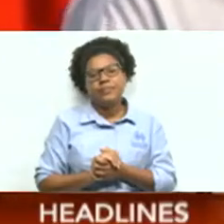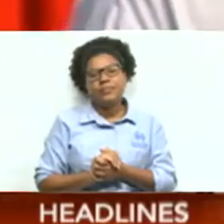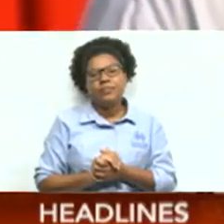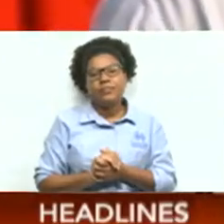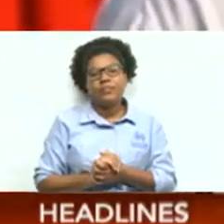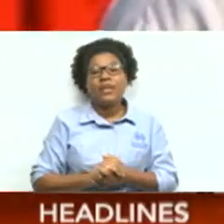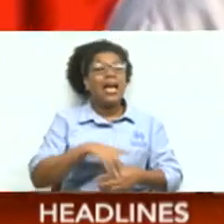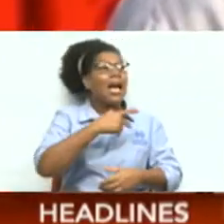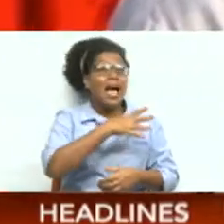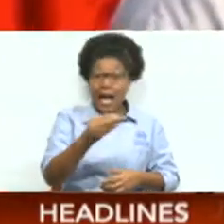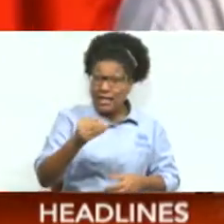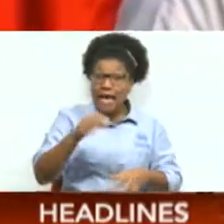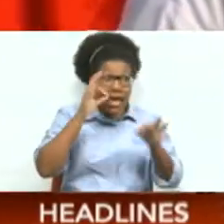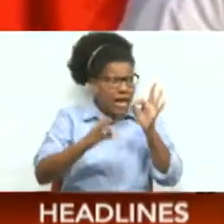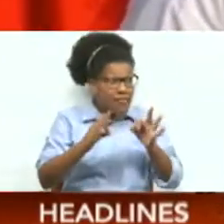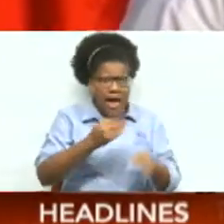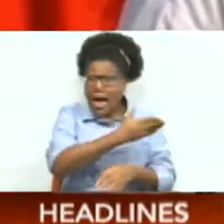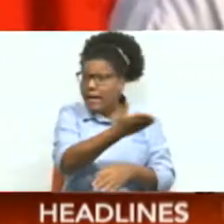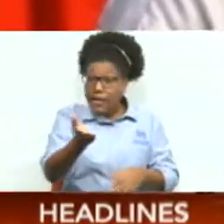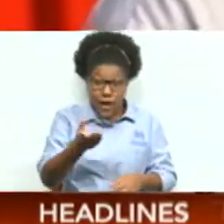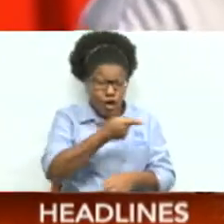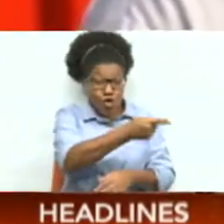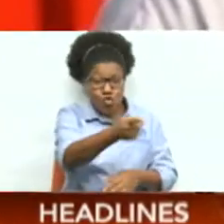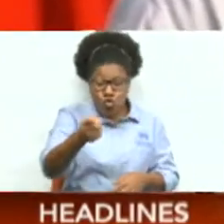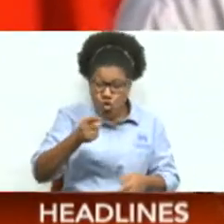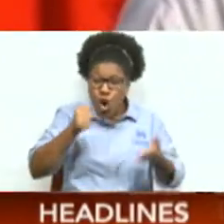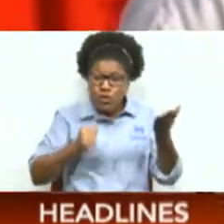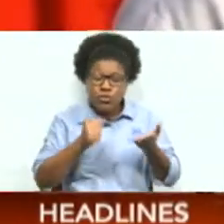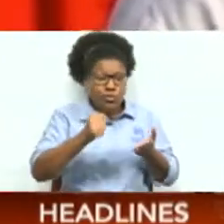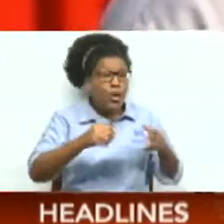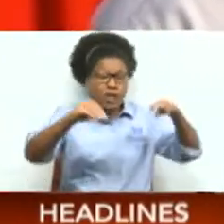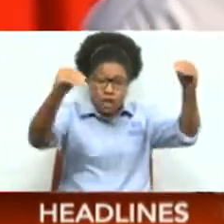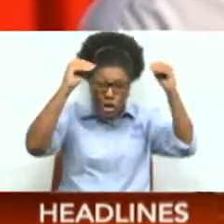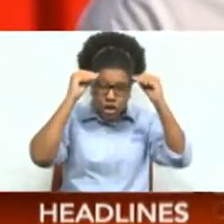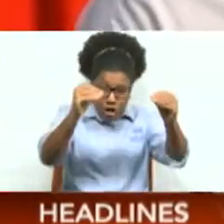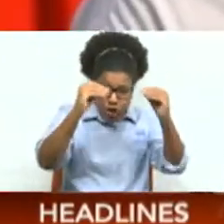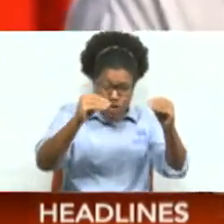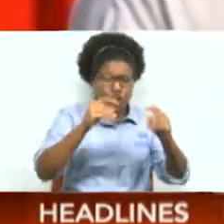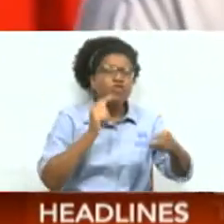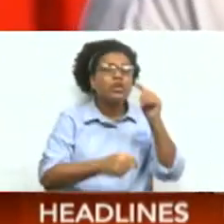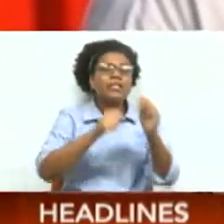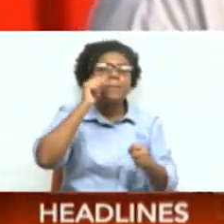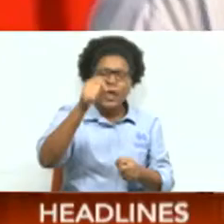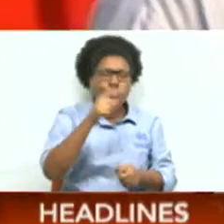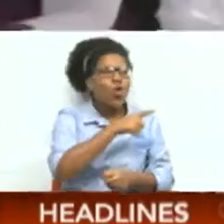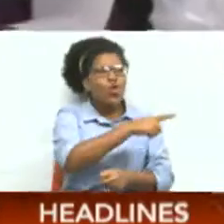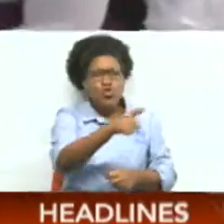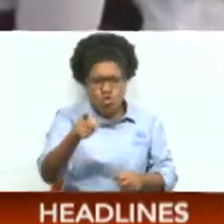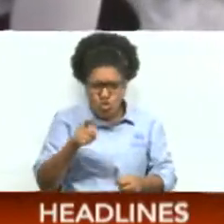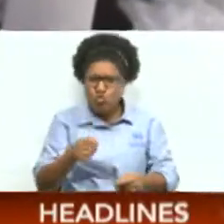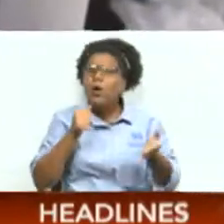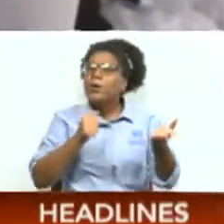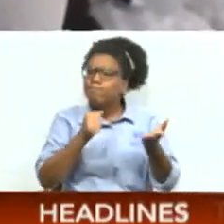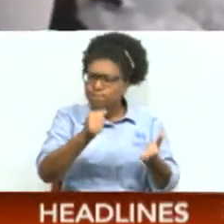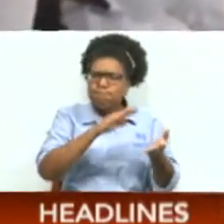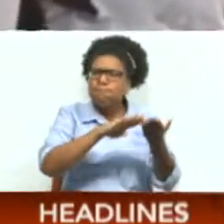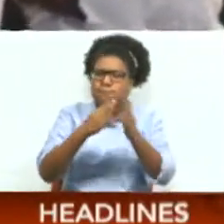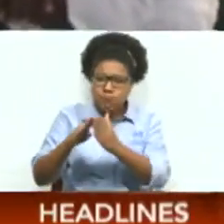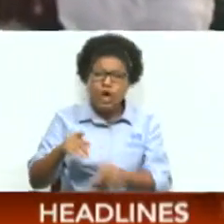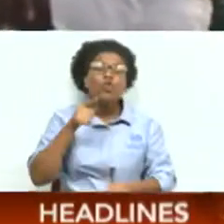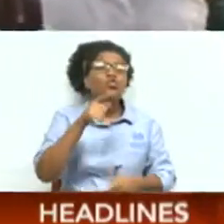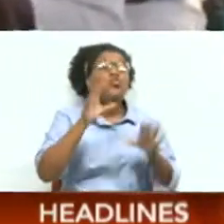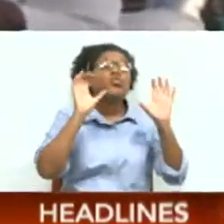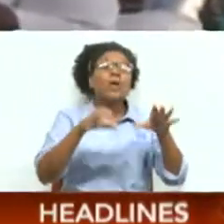And if there's anything you can teach the people of Trimland and Tobago, you, the Spiritual Baptists, you can